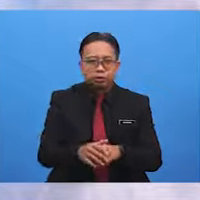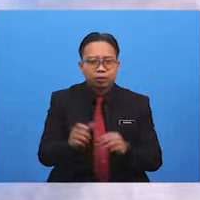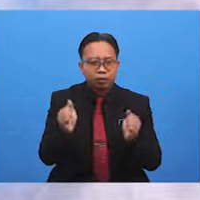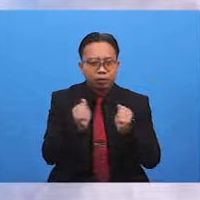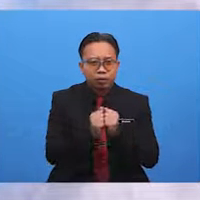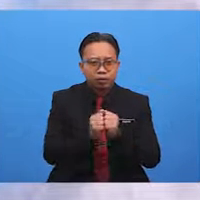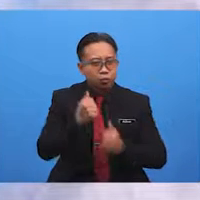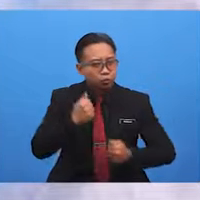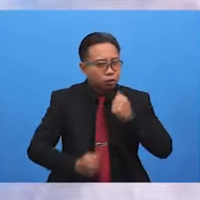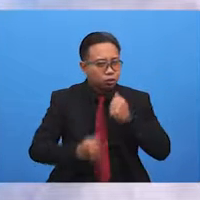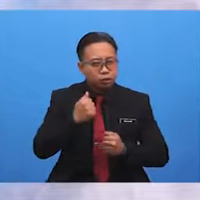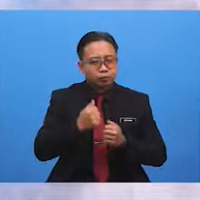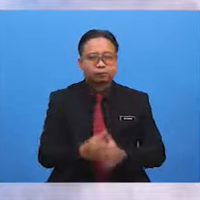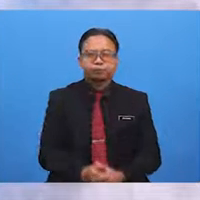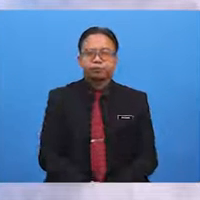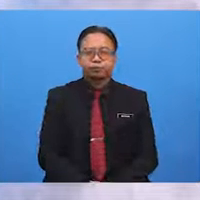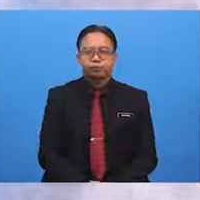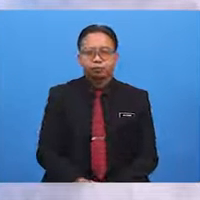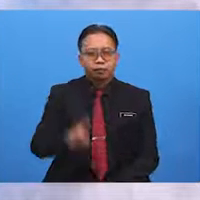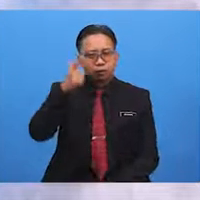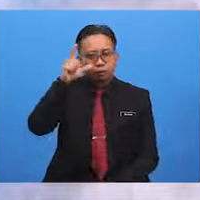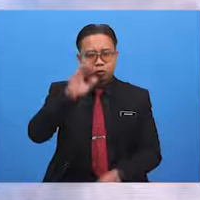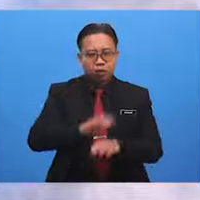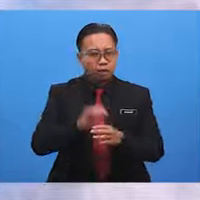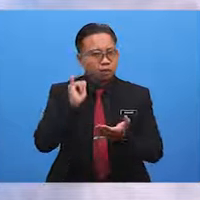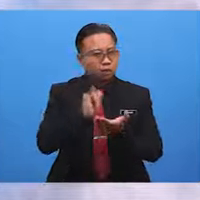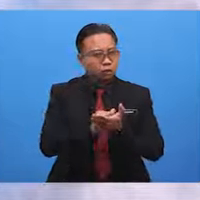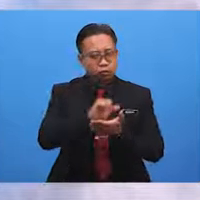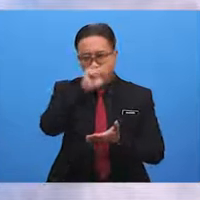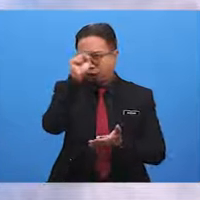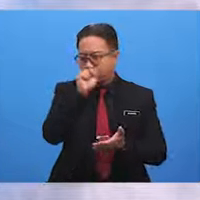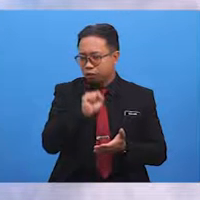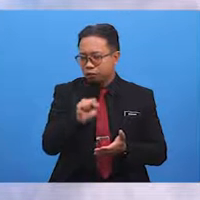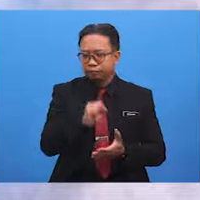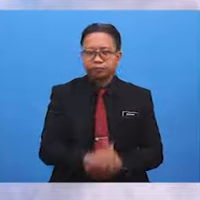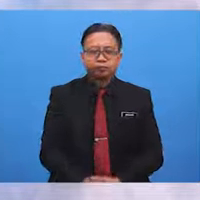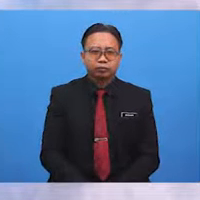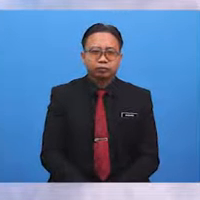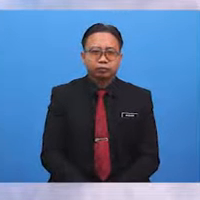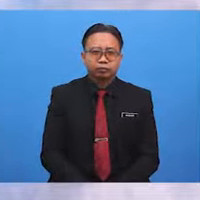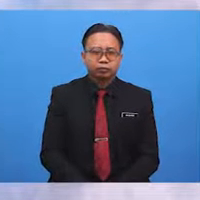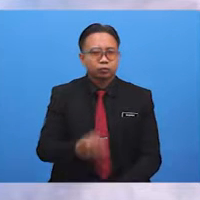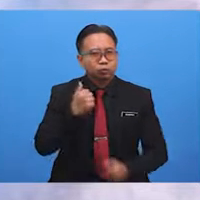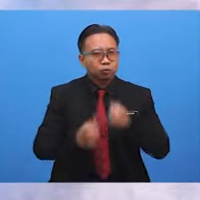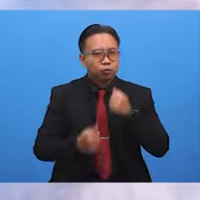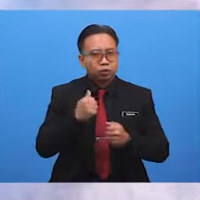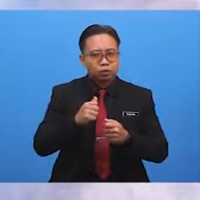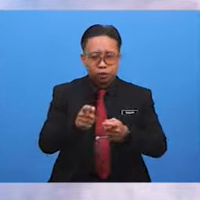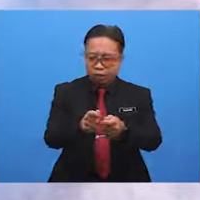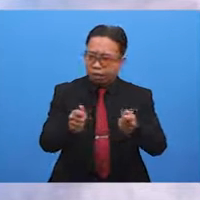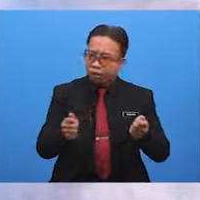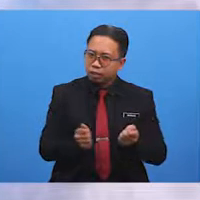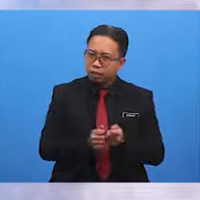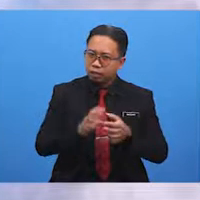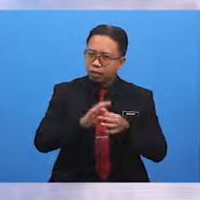the word which. Look at these questions. Which area of